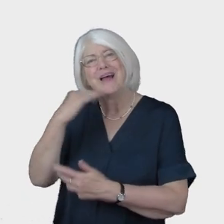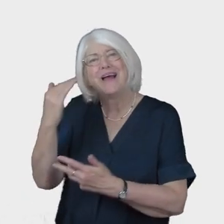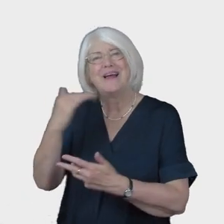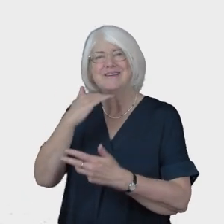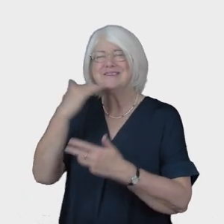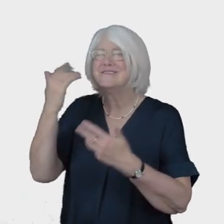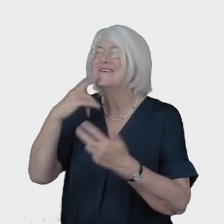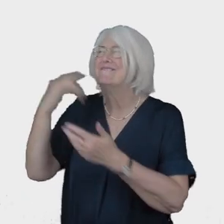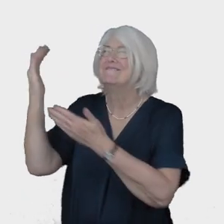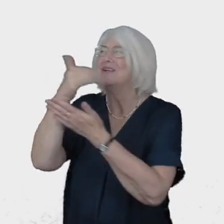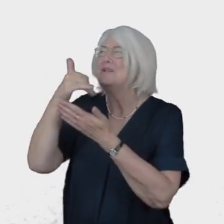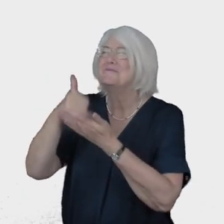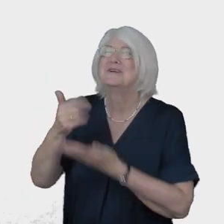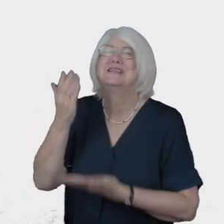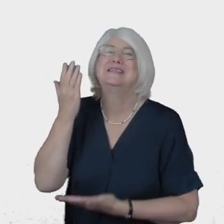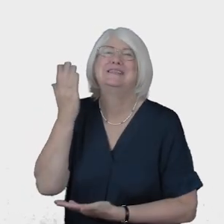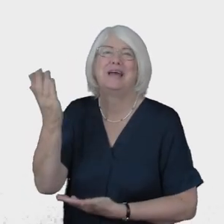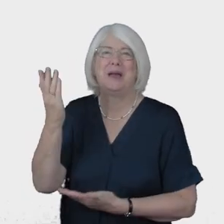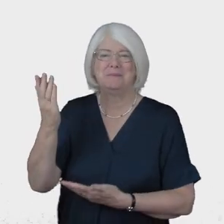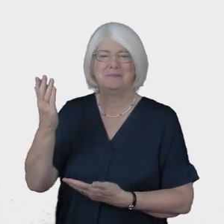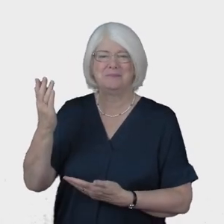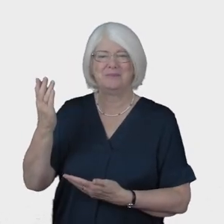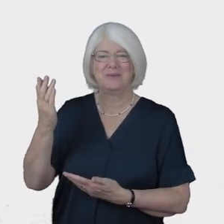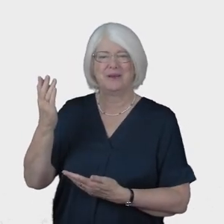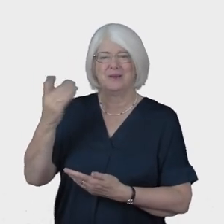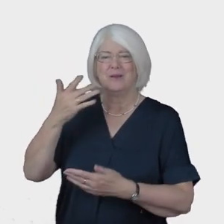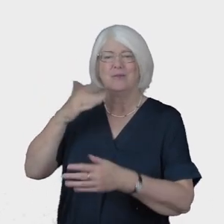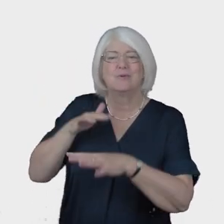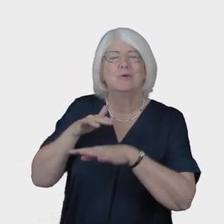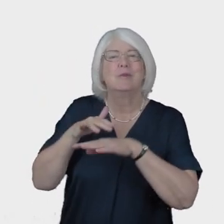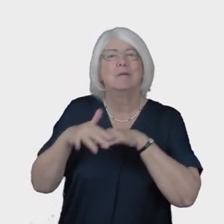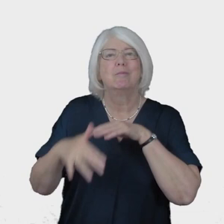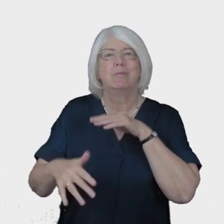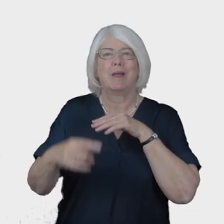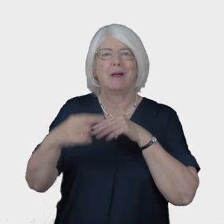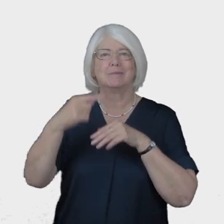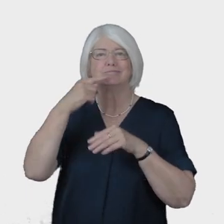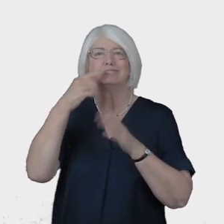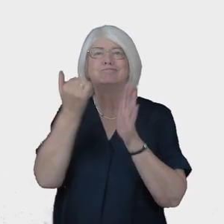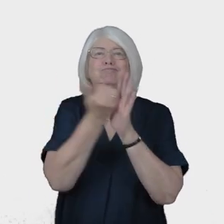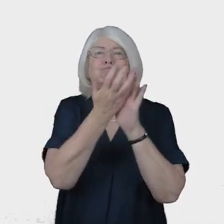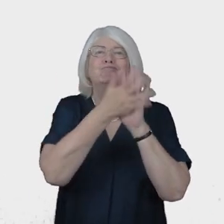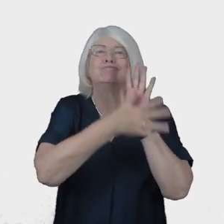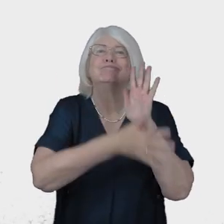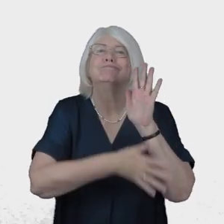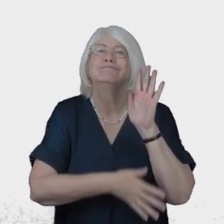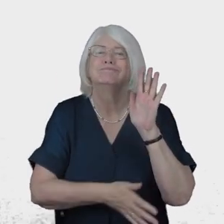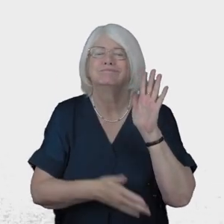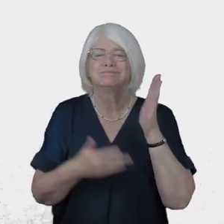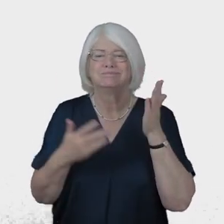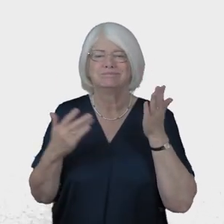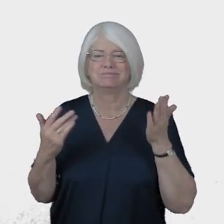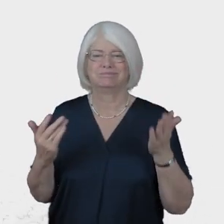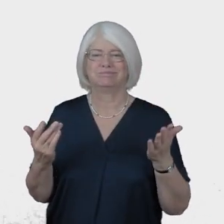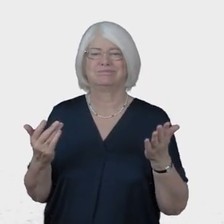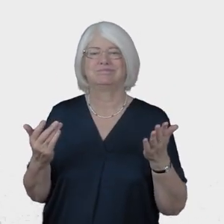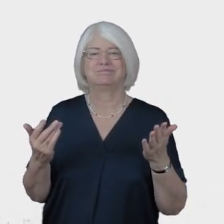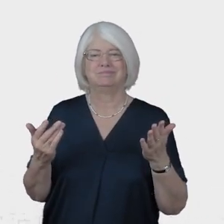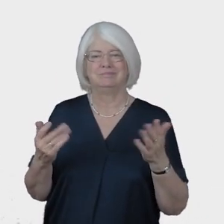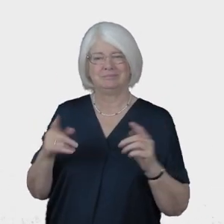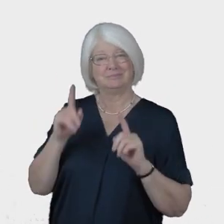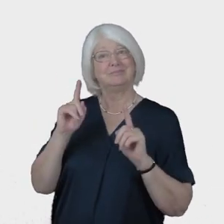heart and we have a heart that has been